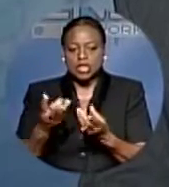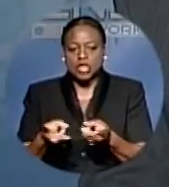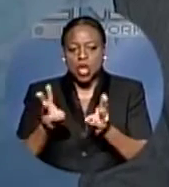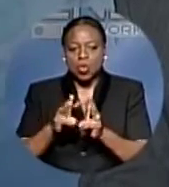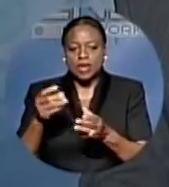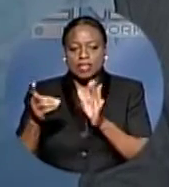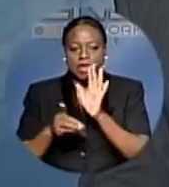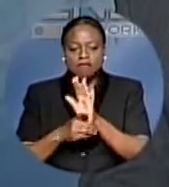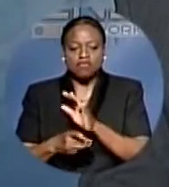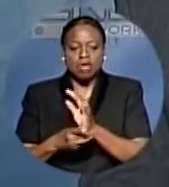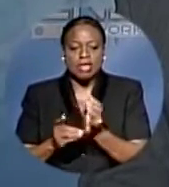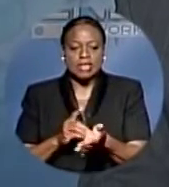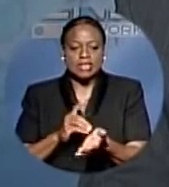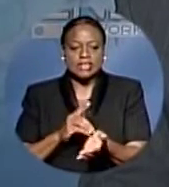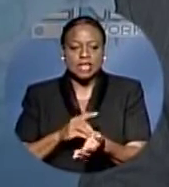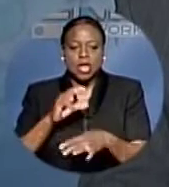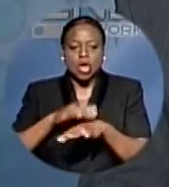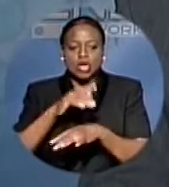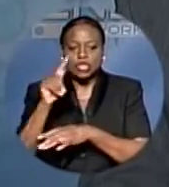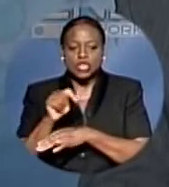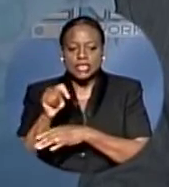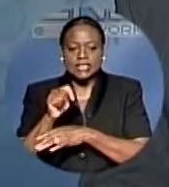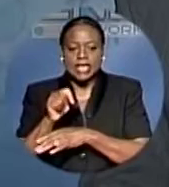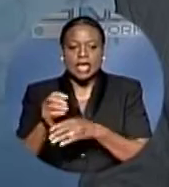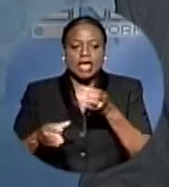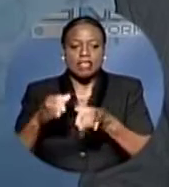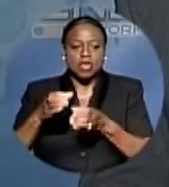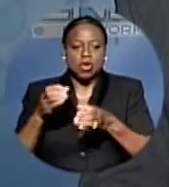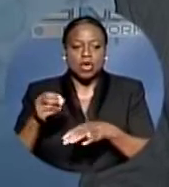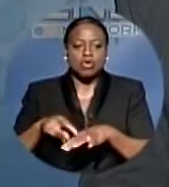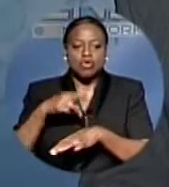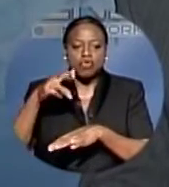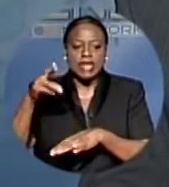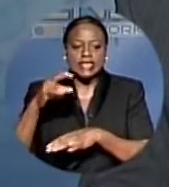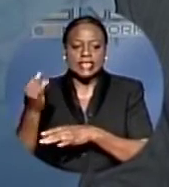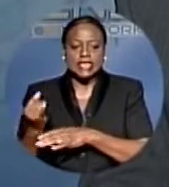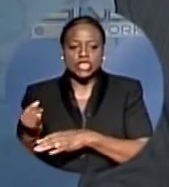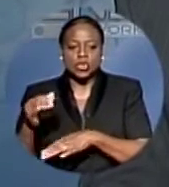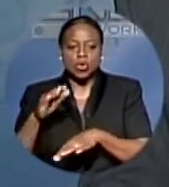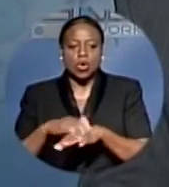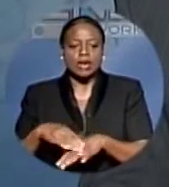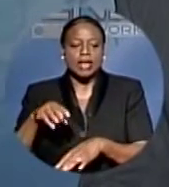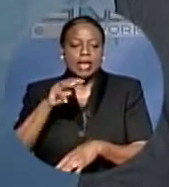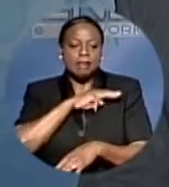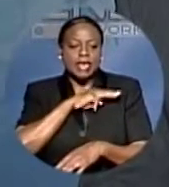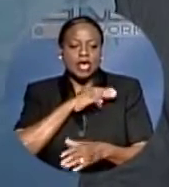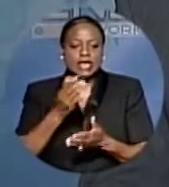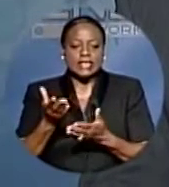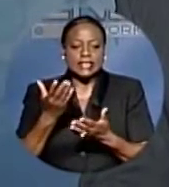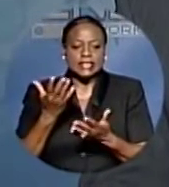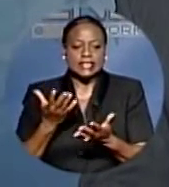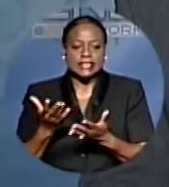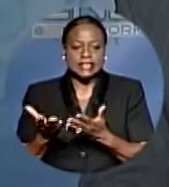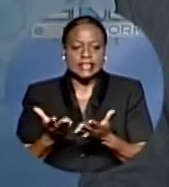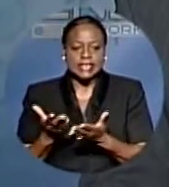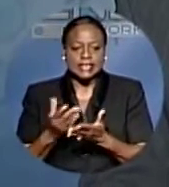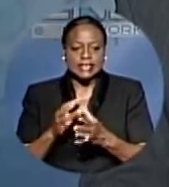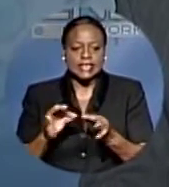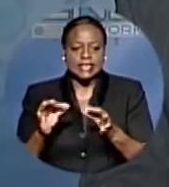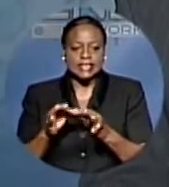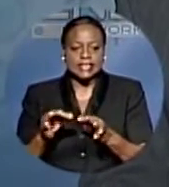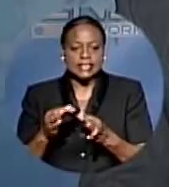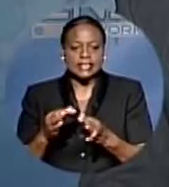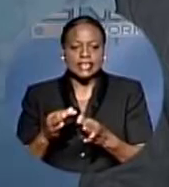Following the appeal Tuesday, the Court raised the issue of the leniency of Maycock's sentence, indicating that the Magistrate did not ascribe